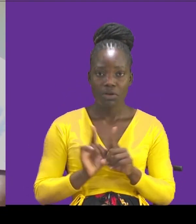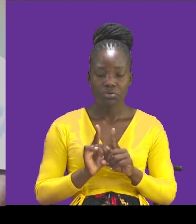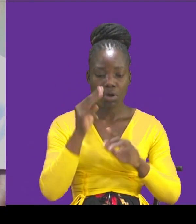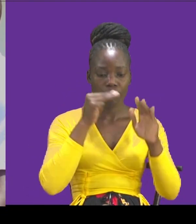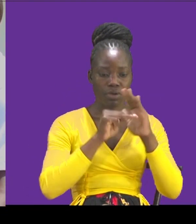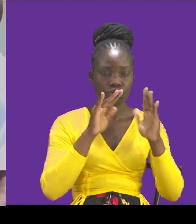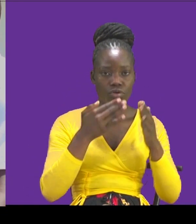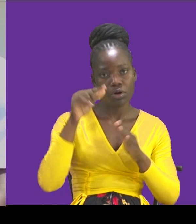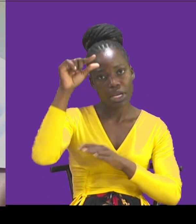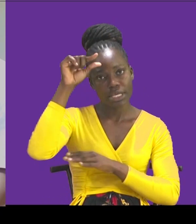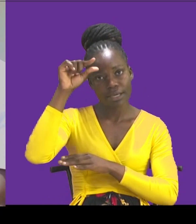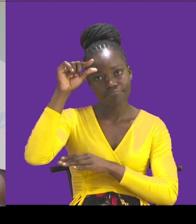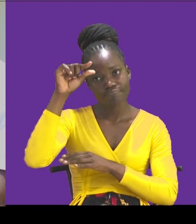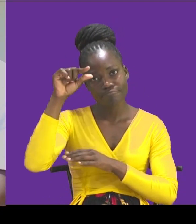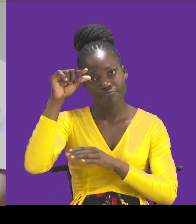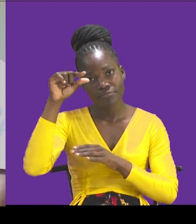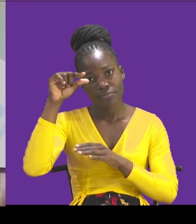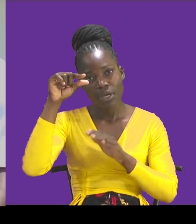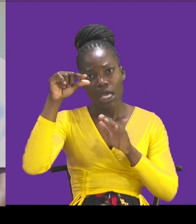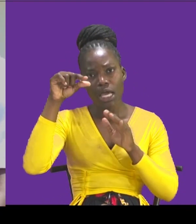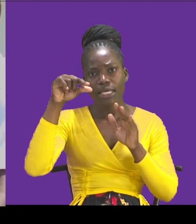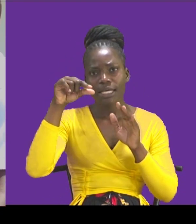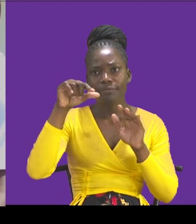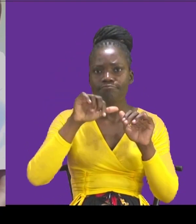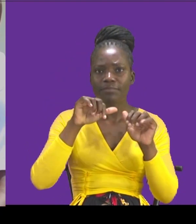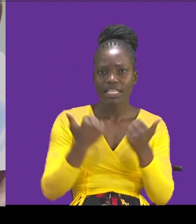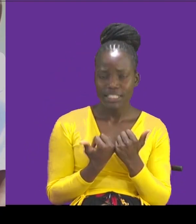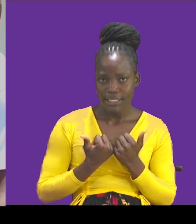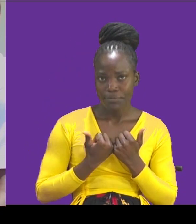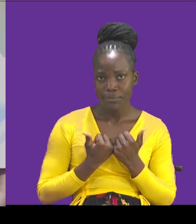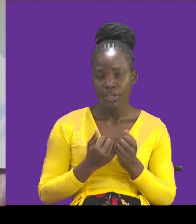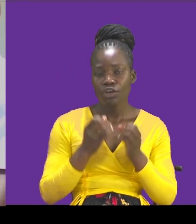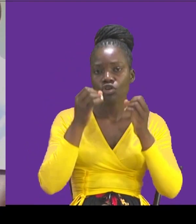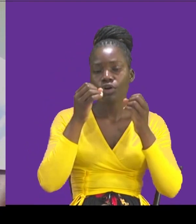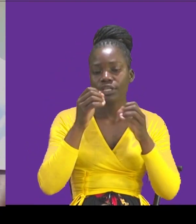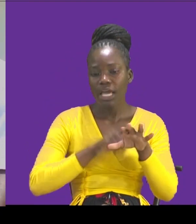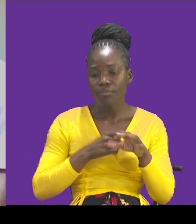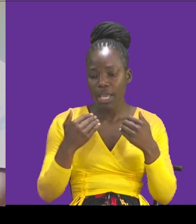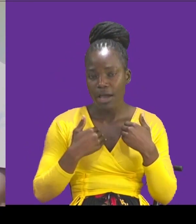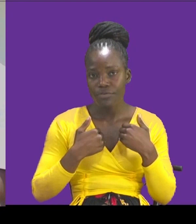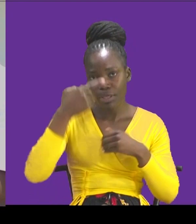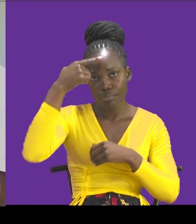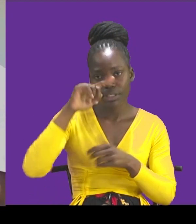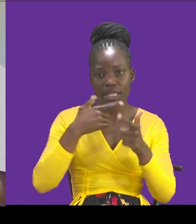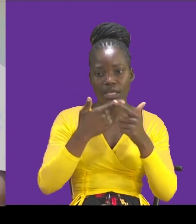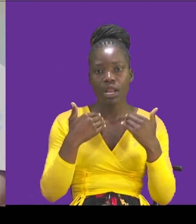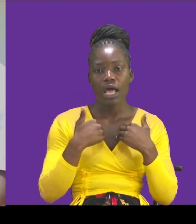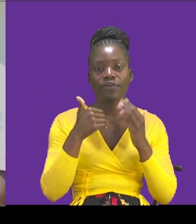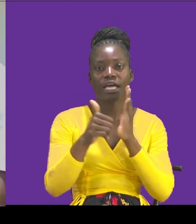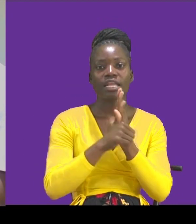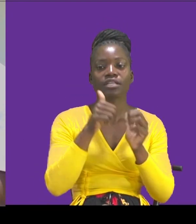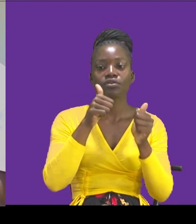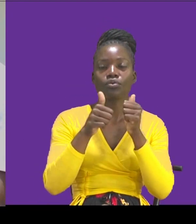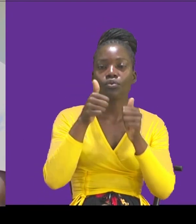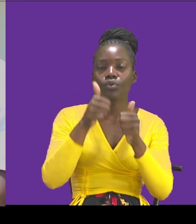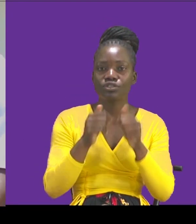or agenda. So once we have that policy and then we shall have an act that will make sure that we